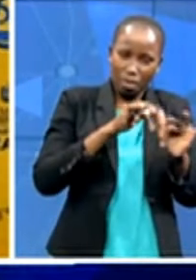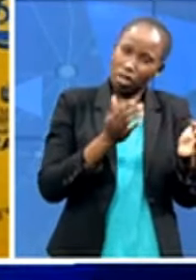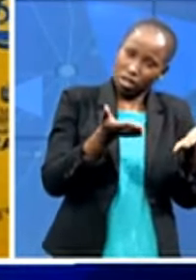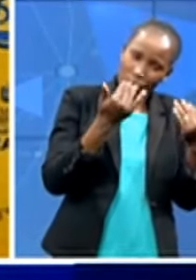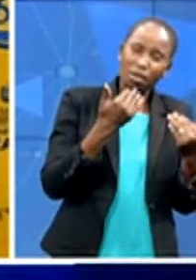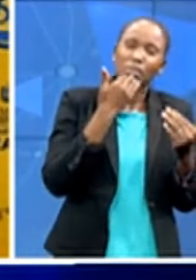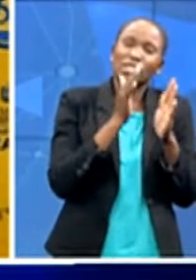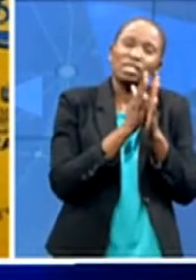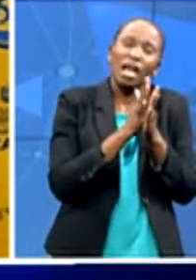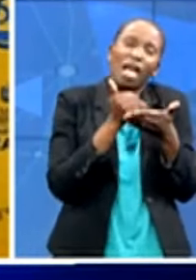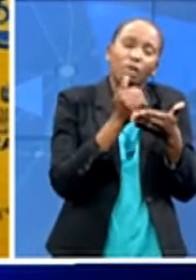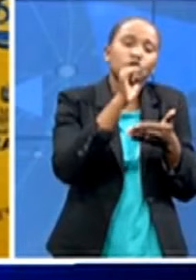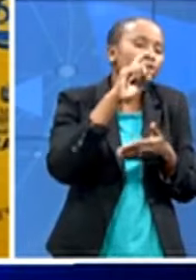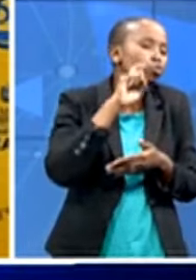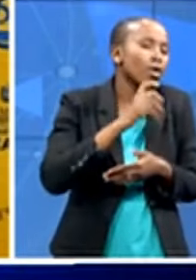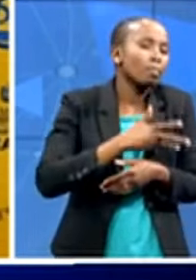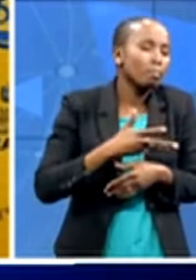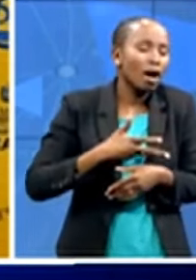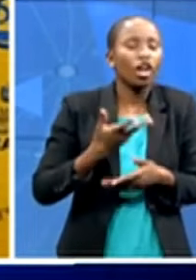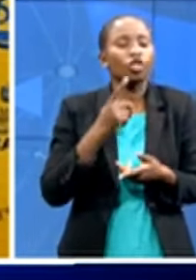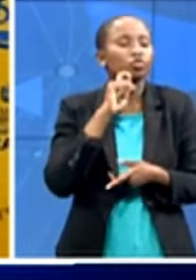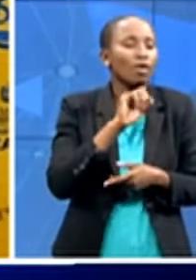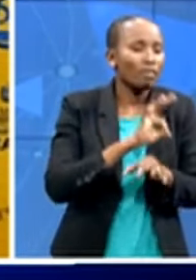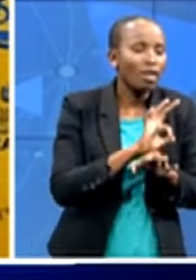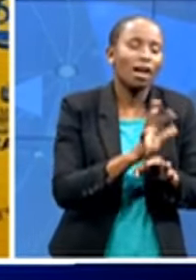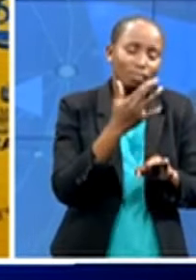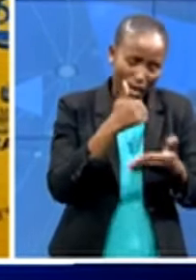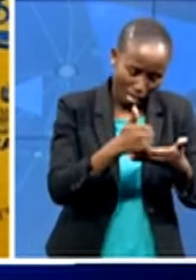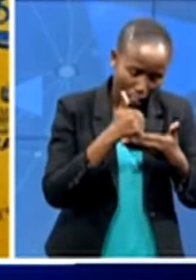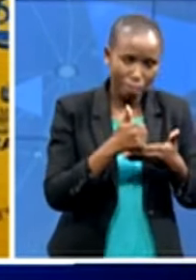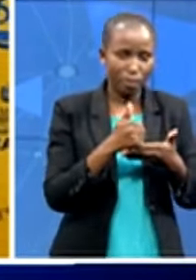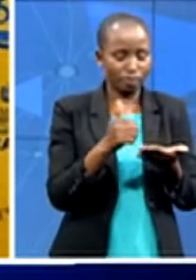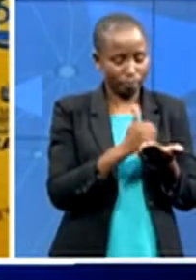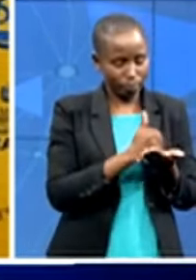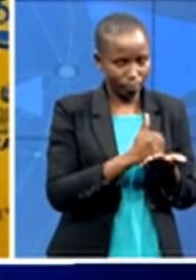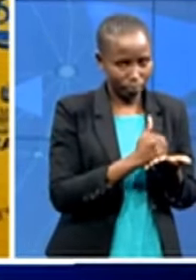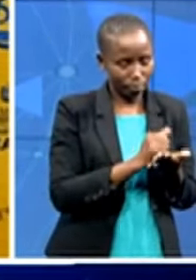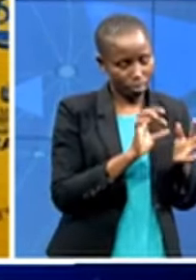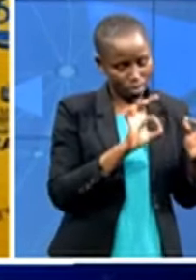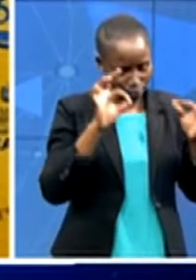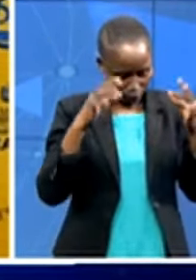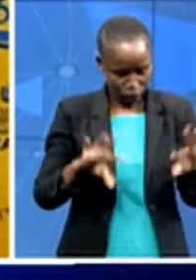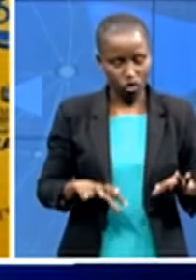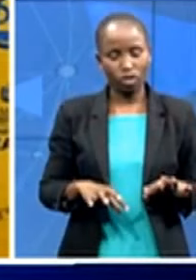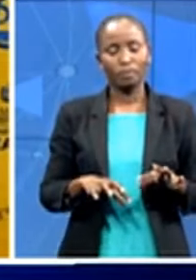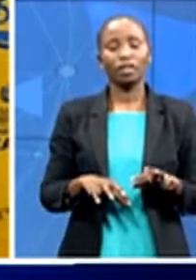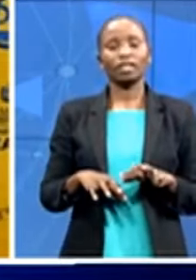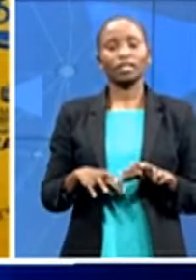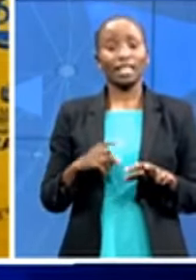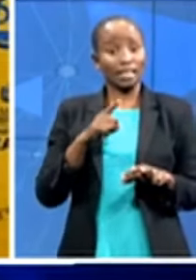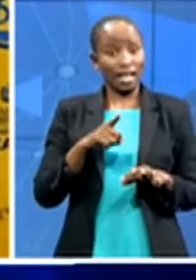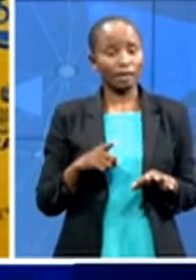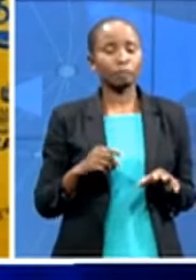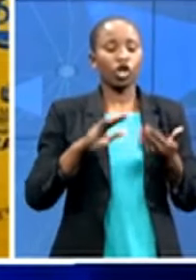more than 10 000. the game changer was when we introduced our community of care worker they are currently they did not draw